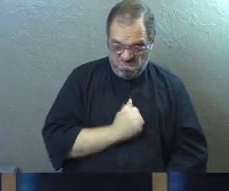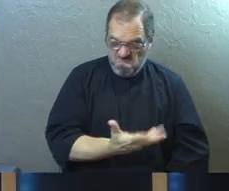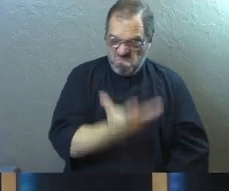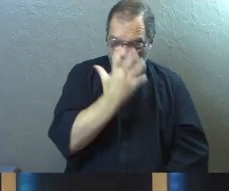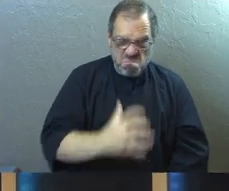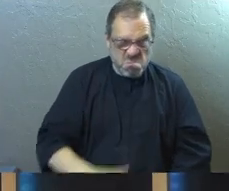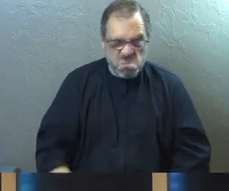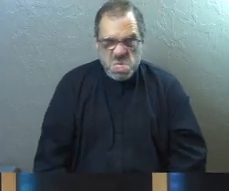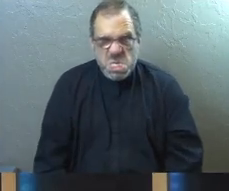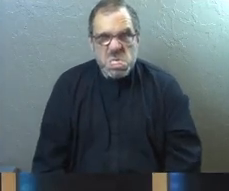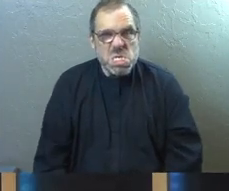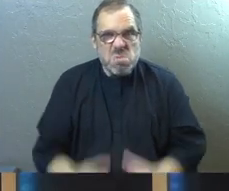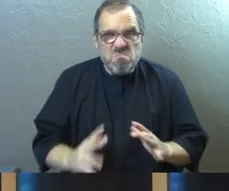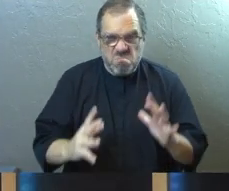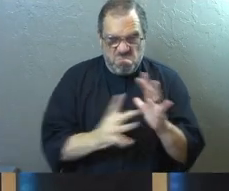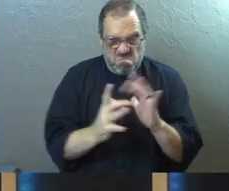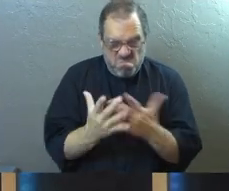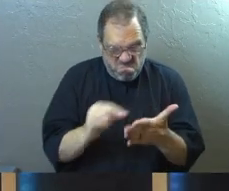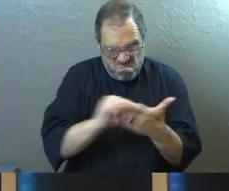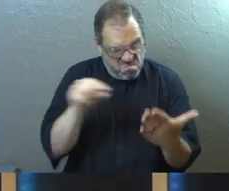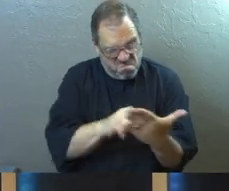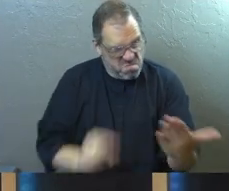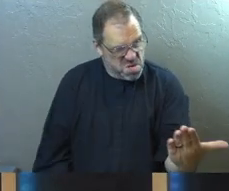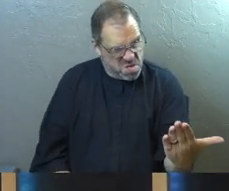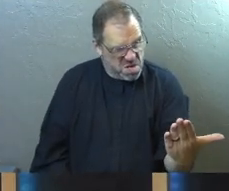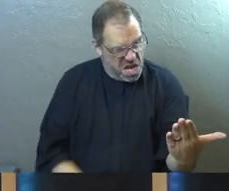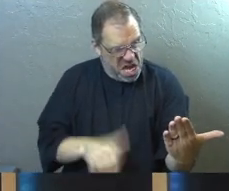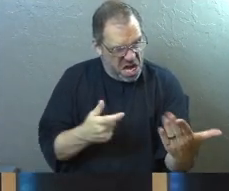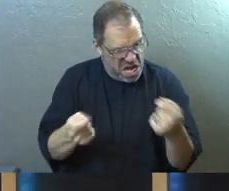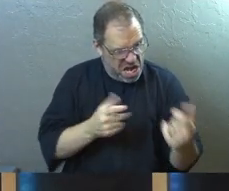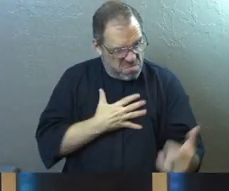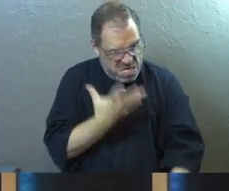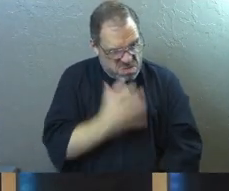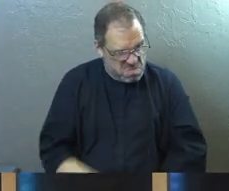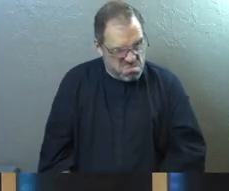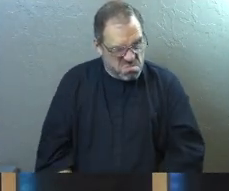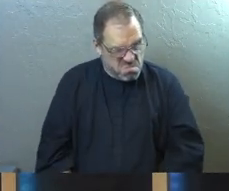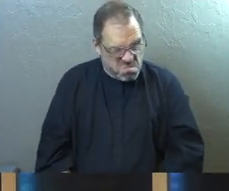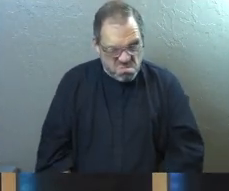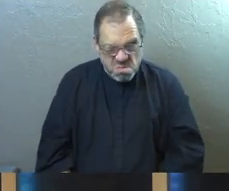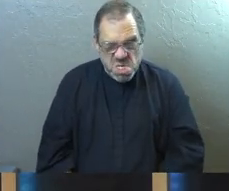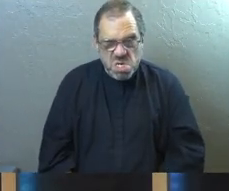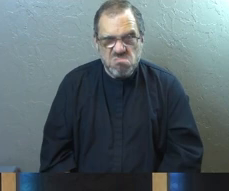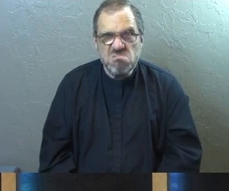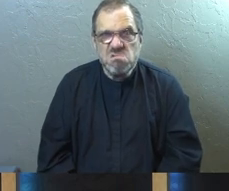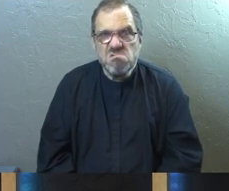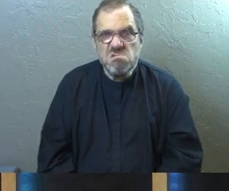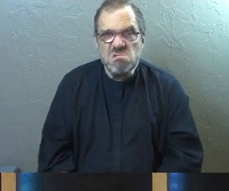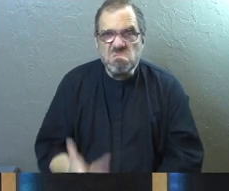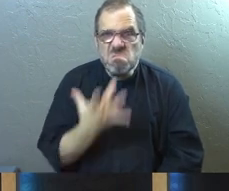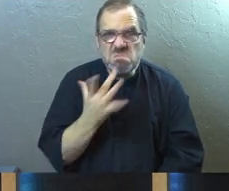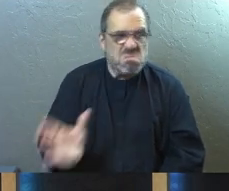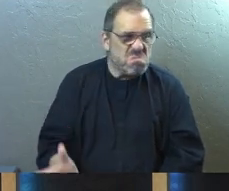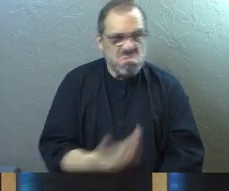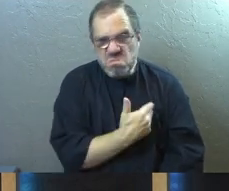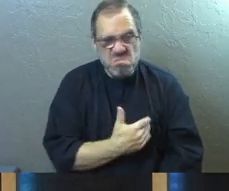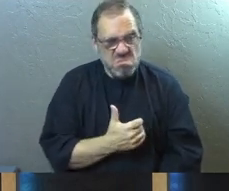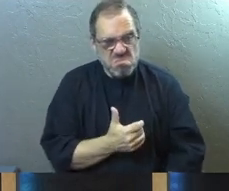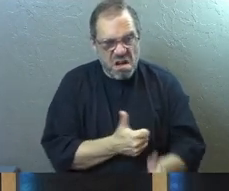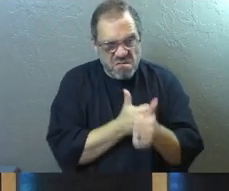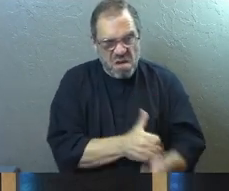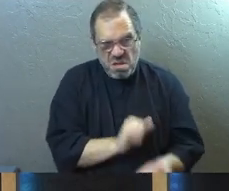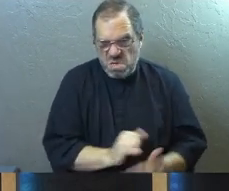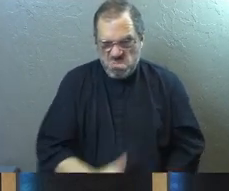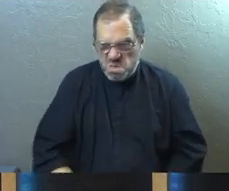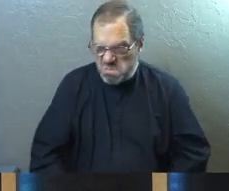angry, there are Bible verses that command you how to handle your anger. But we'd rather not subject